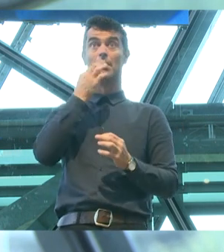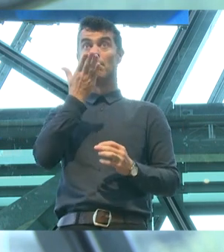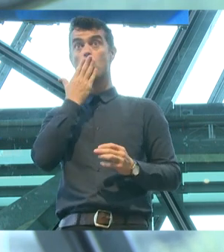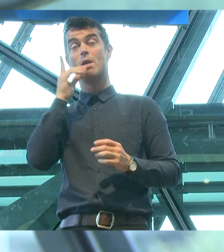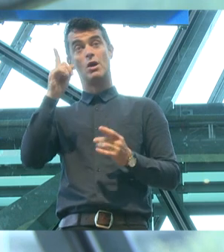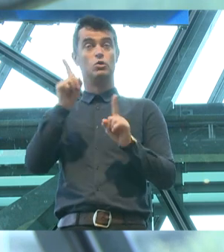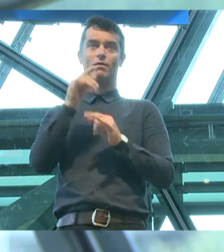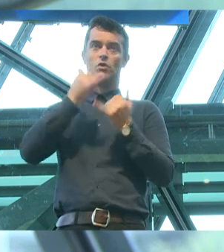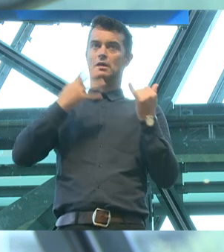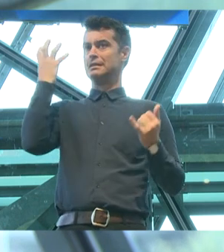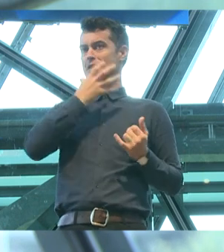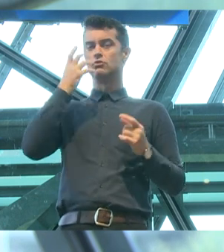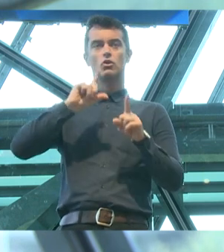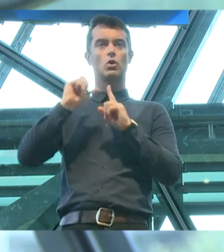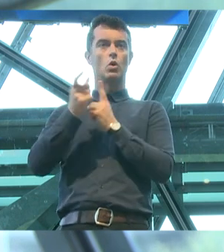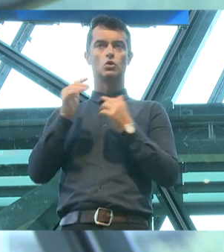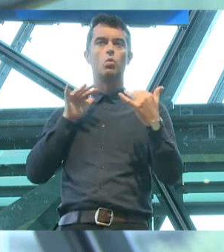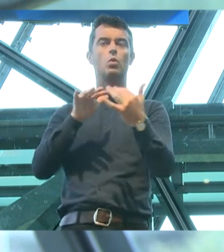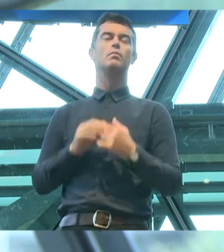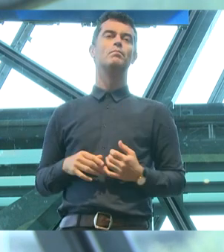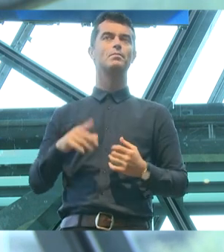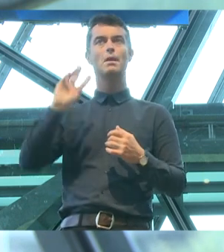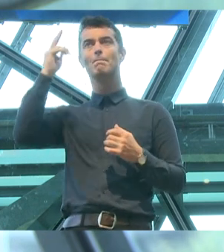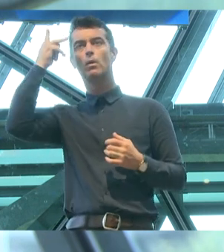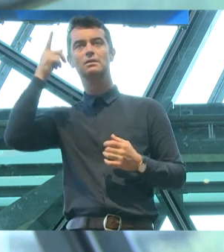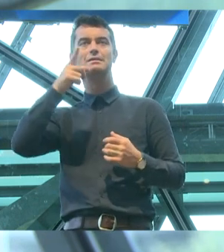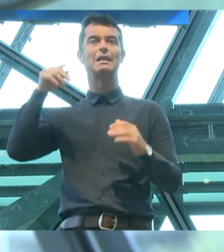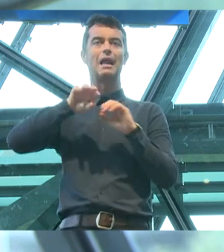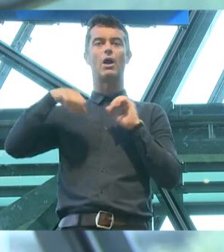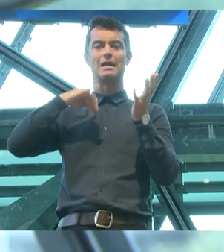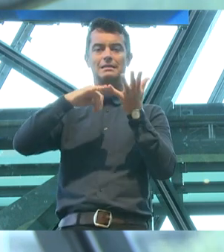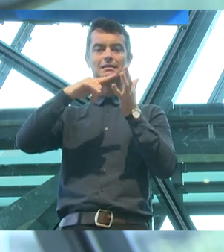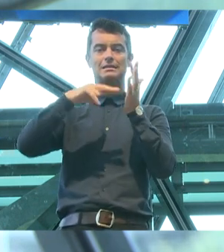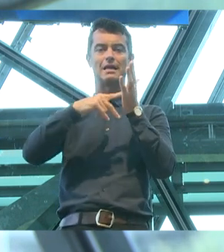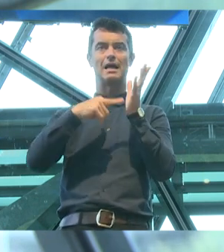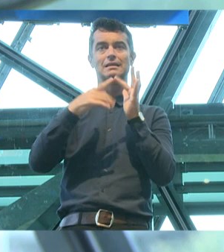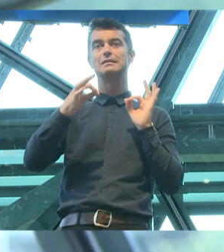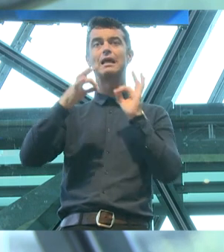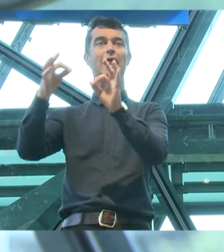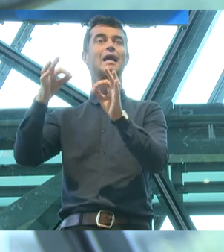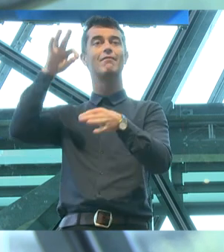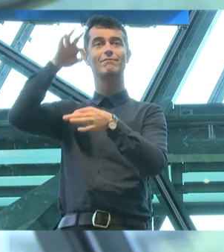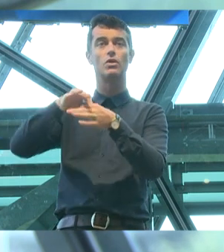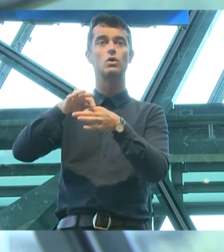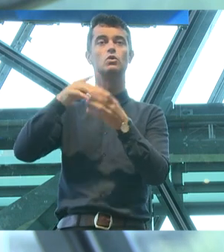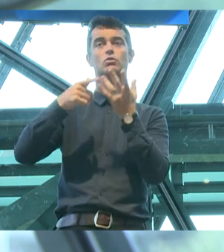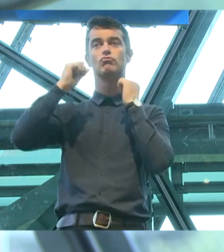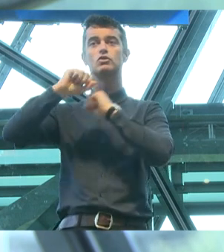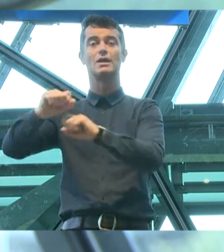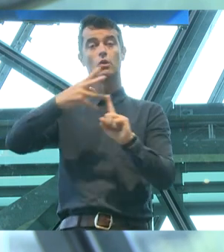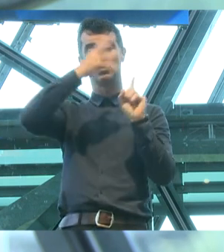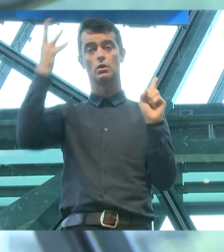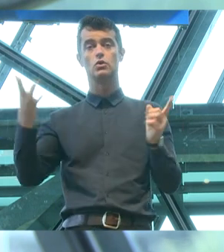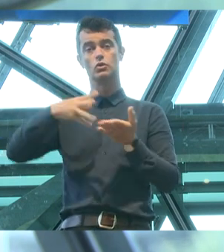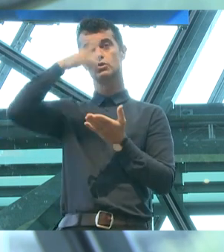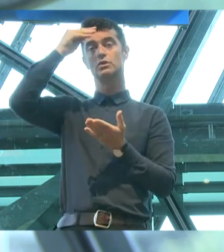dangerous culture war. We have politicians in our Senate delaying a vote on legislation to protect LGBTIQ students